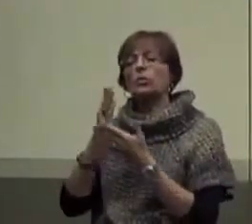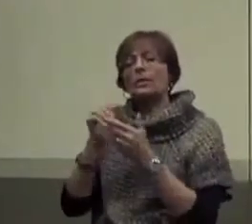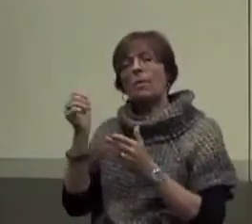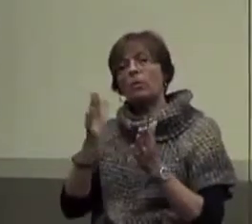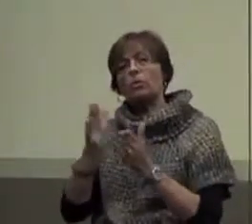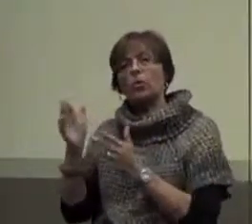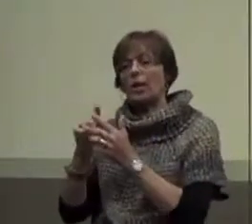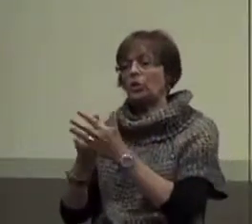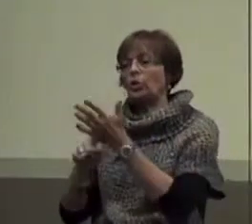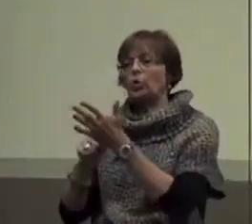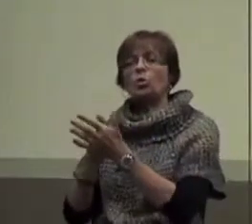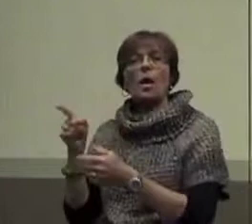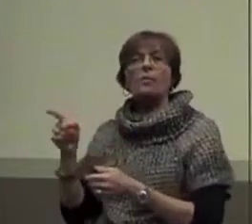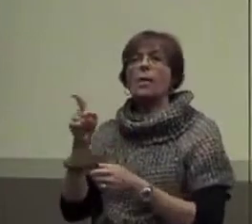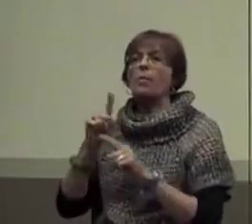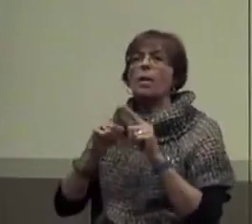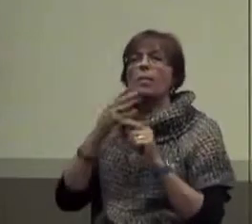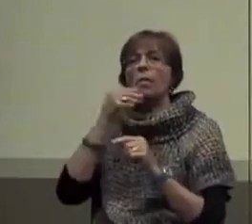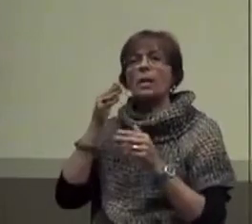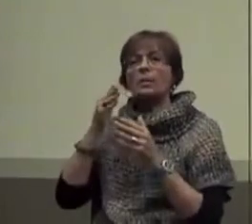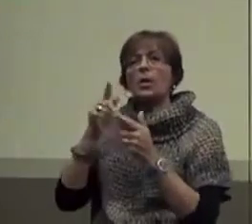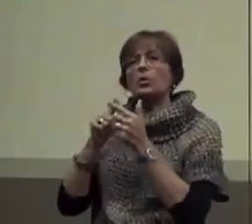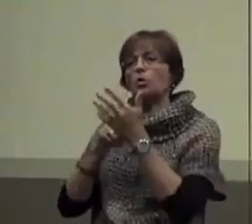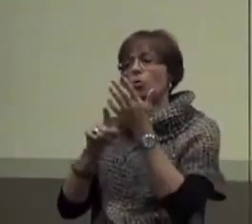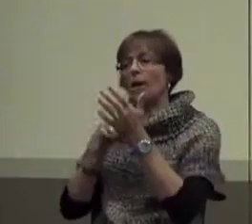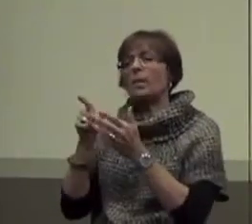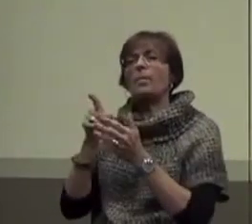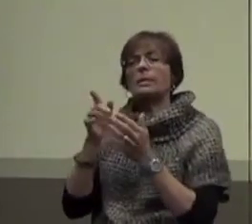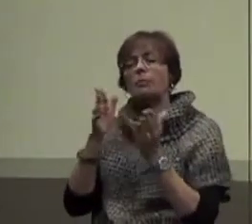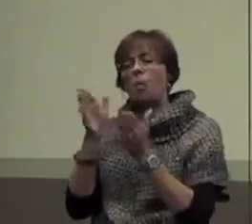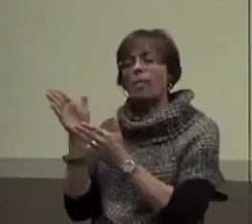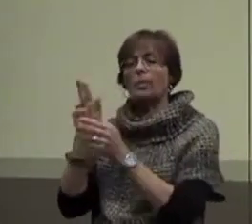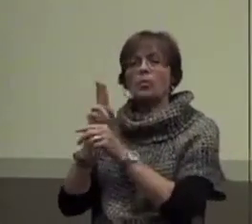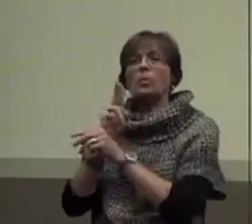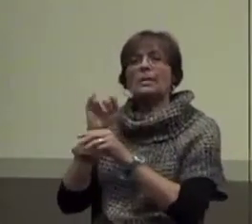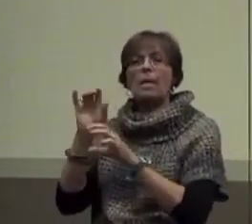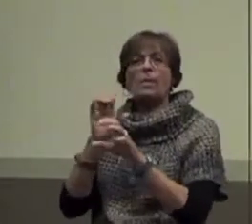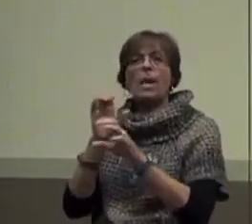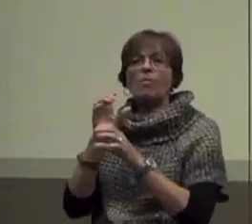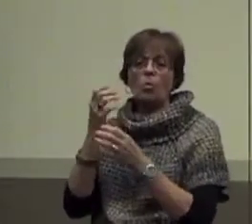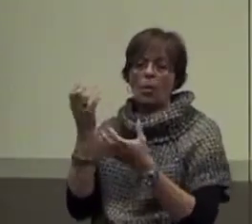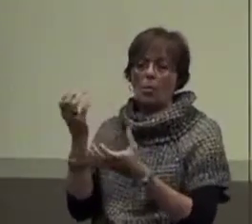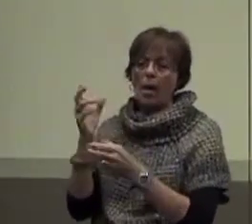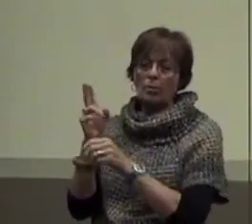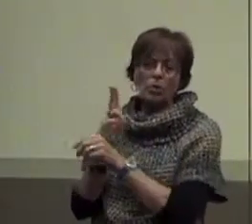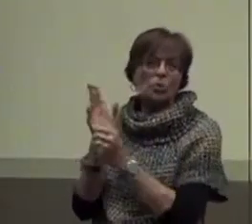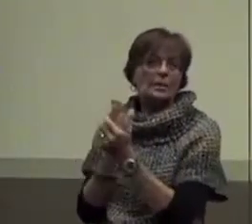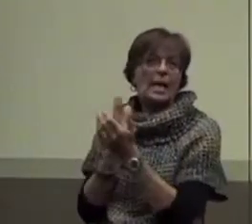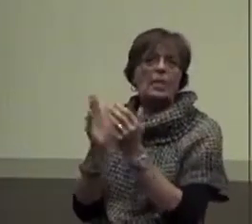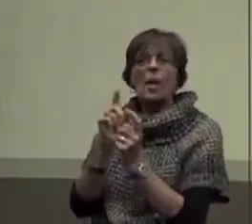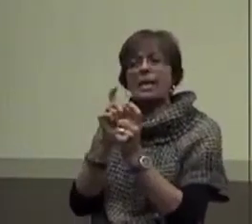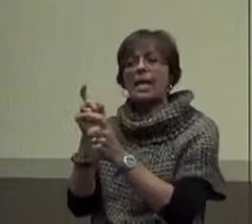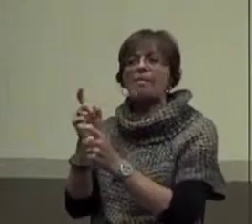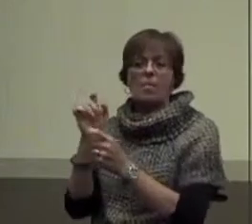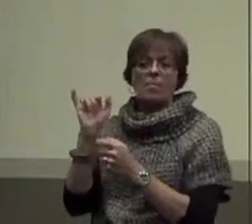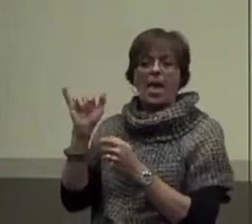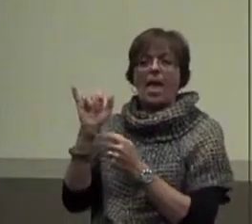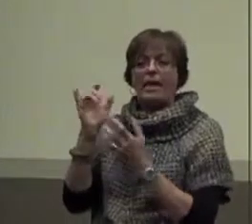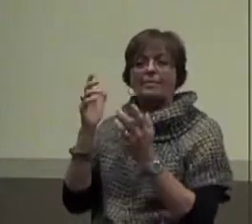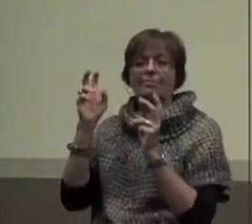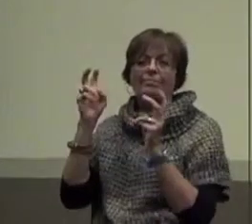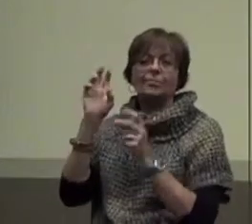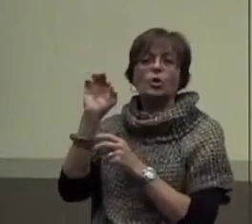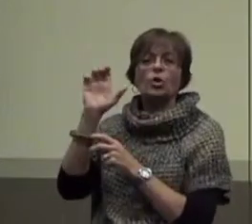strategy to correct them. But the best way that we can correct them is by prompting them to use that behavior they want to use anyway. Okay? So, give them that card or that